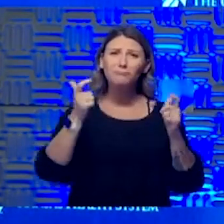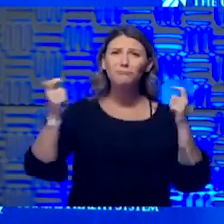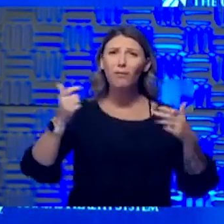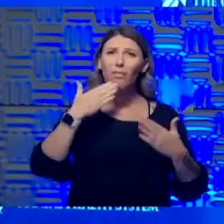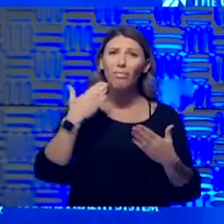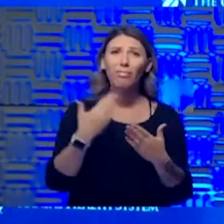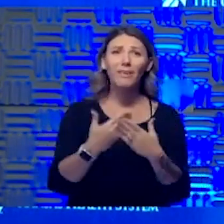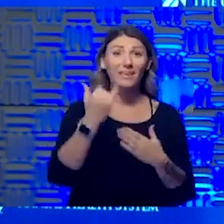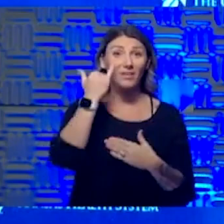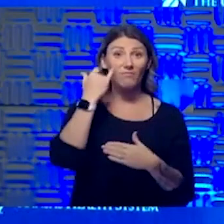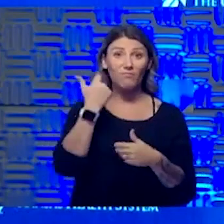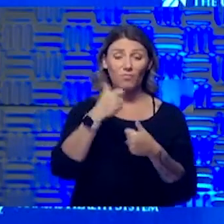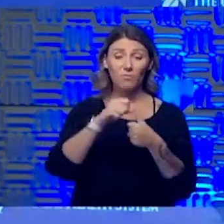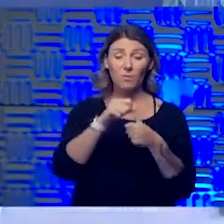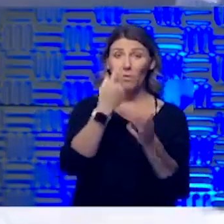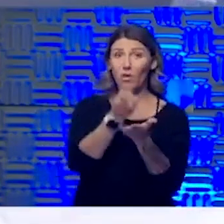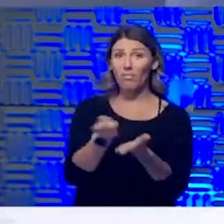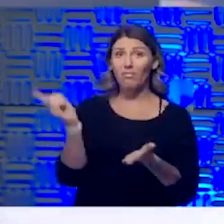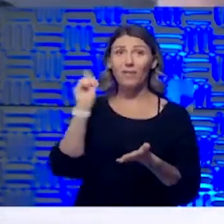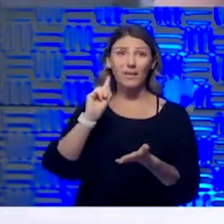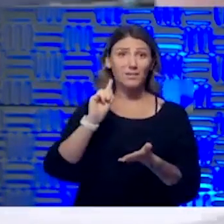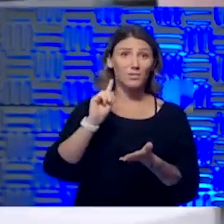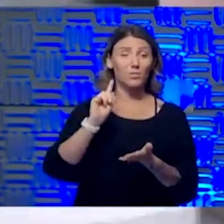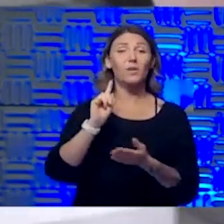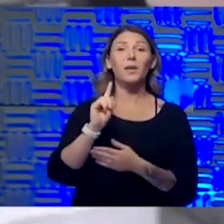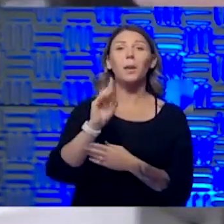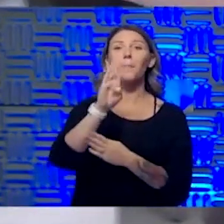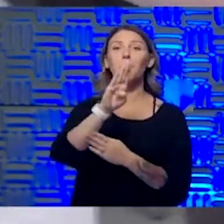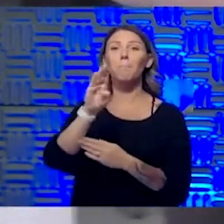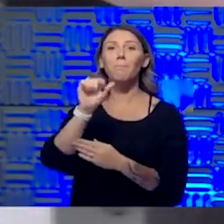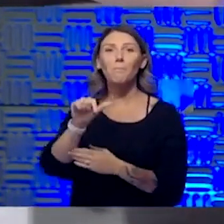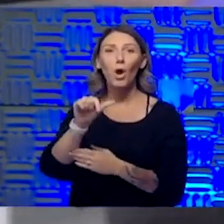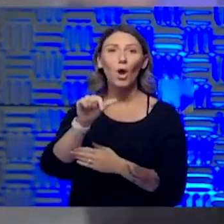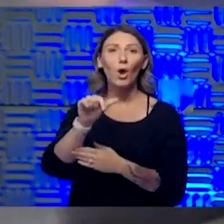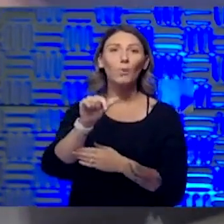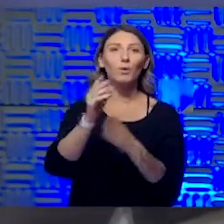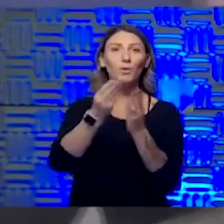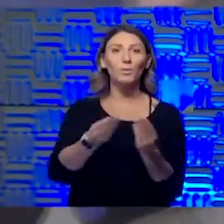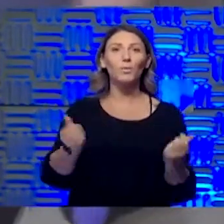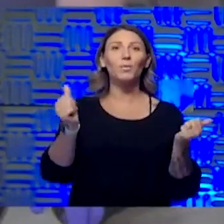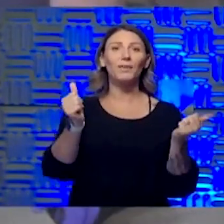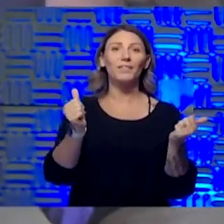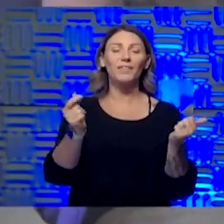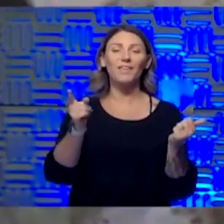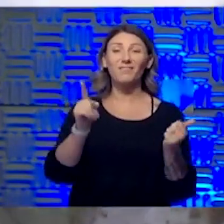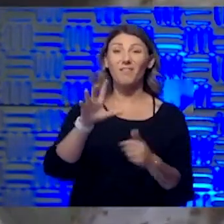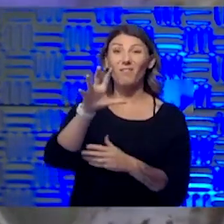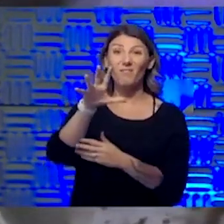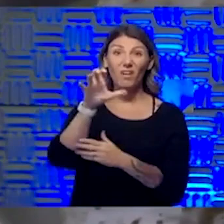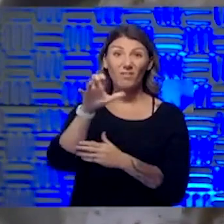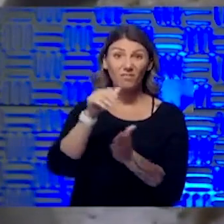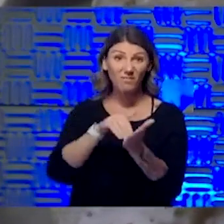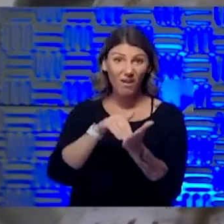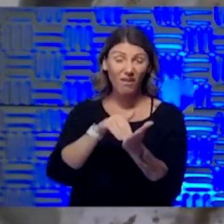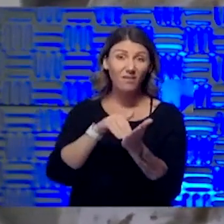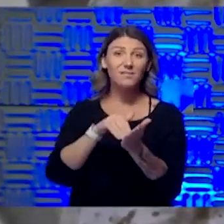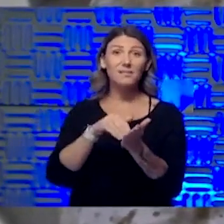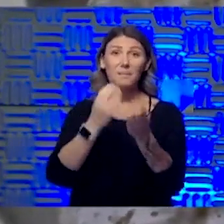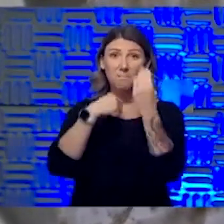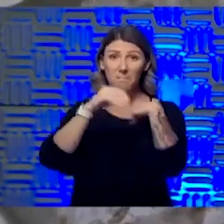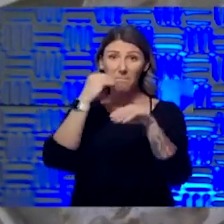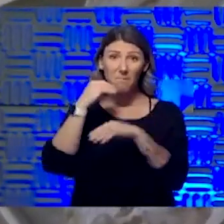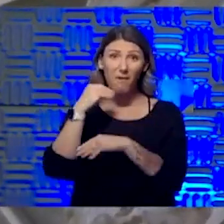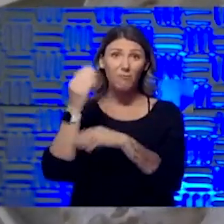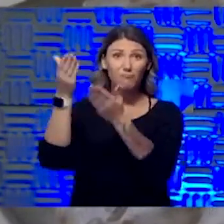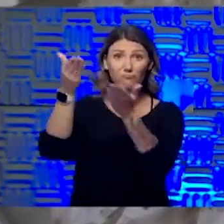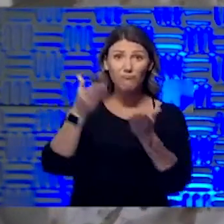if you'll remember, had Operation Barbecue Relief. It brought 5,000 meals to our health system and presented Dana Hawkinson